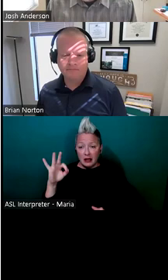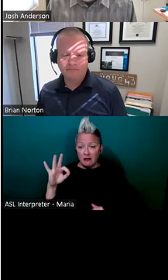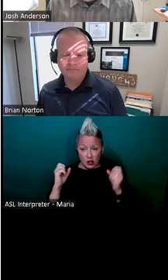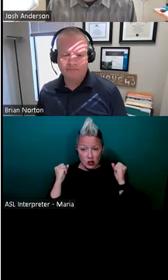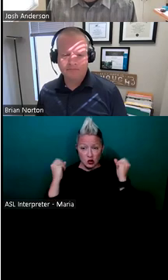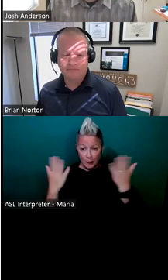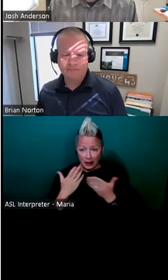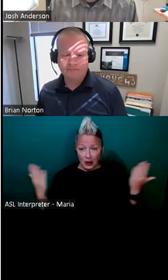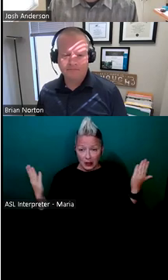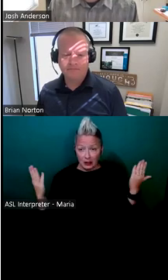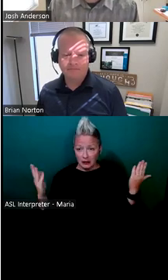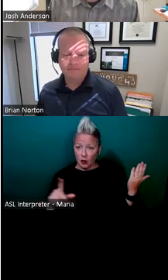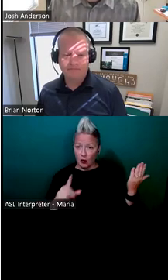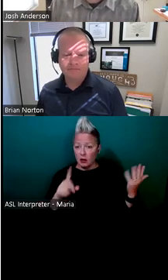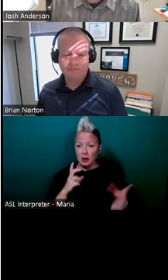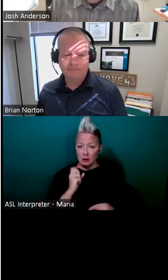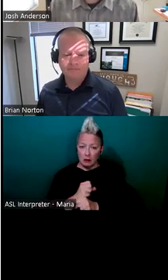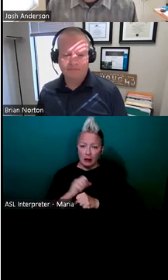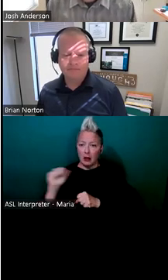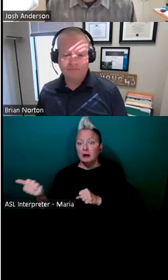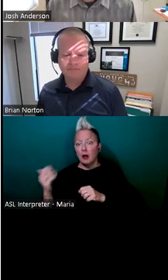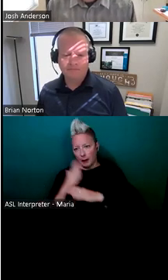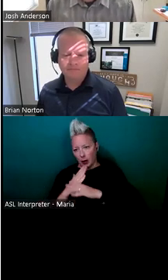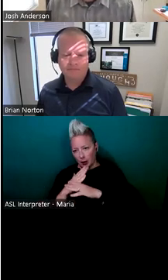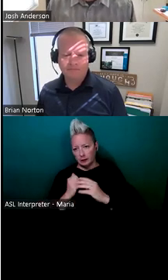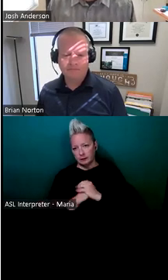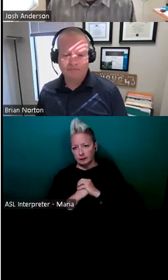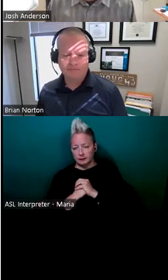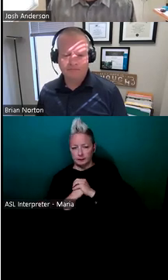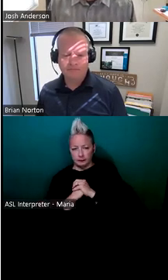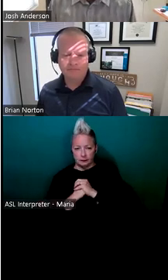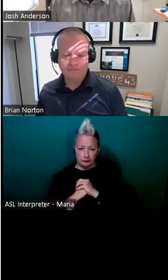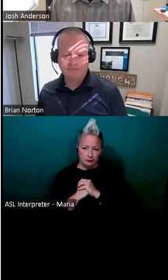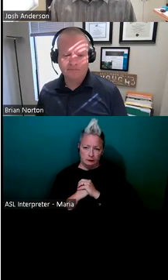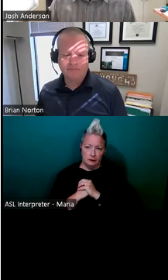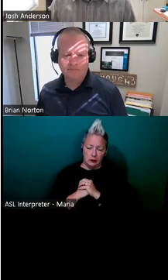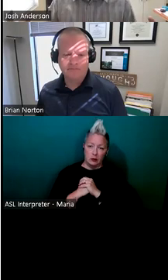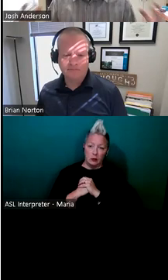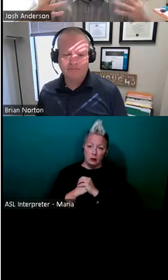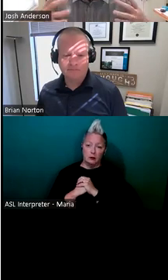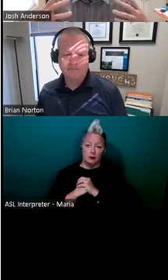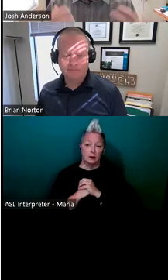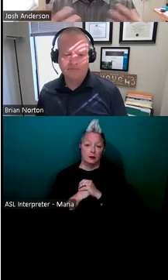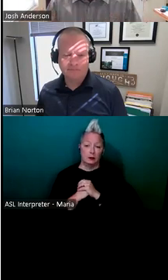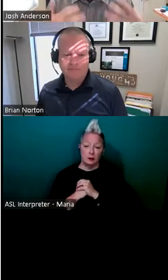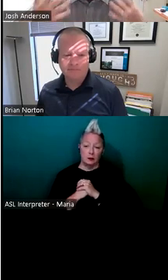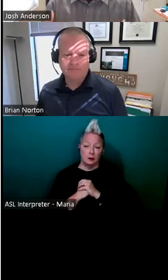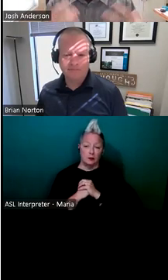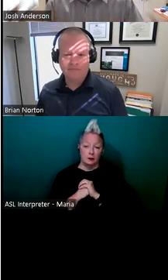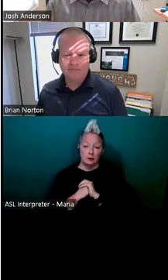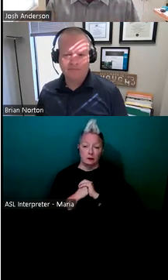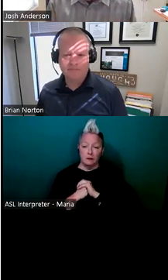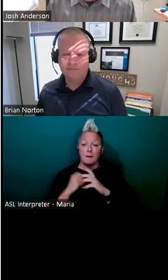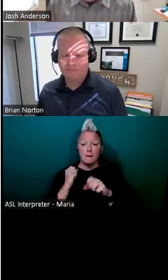much, you're really just creating another barrier. So you really want to make sure that the individual has the equipment